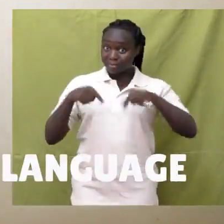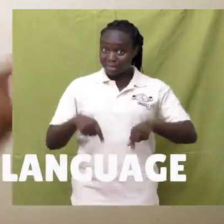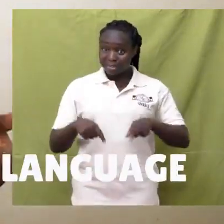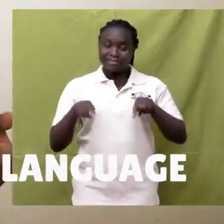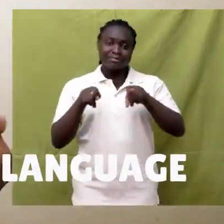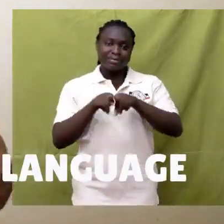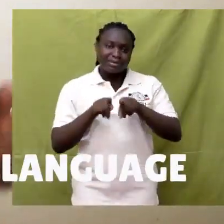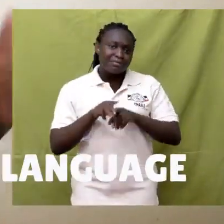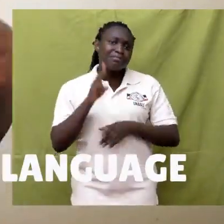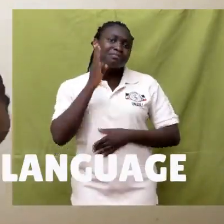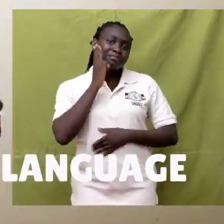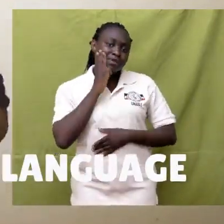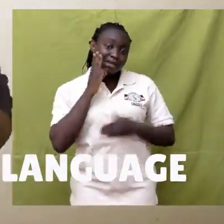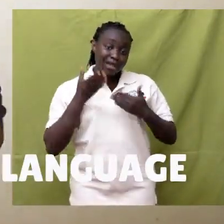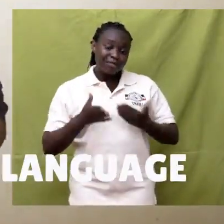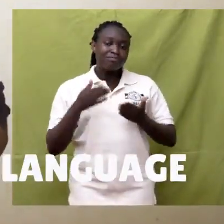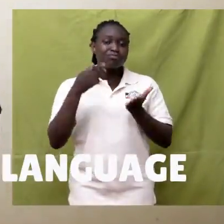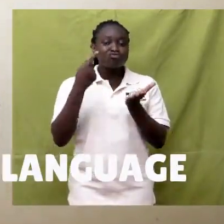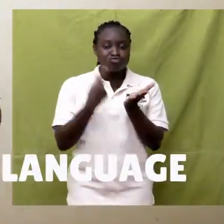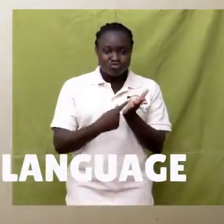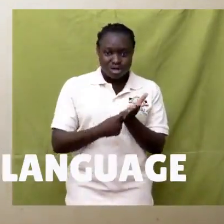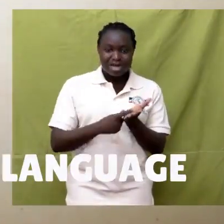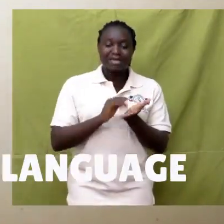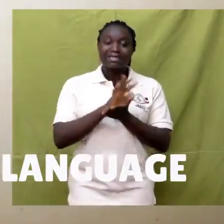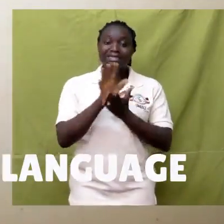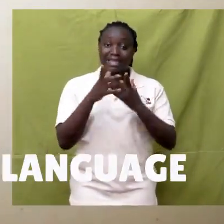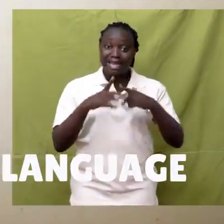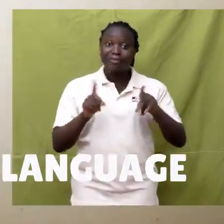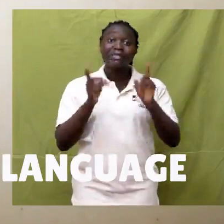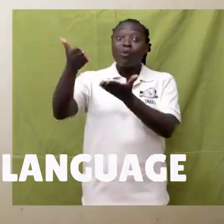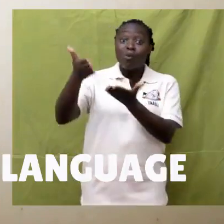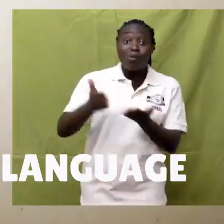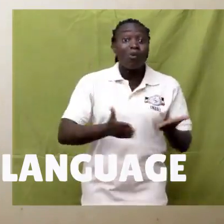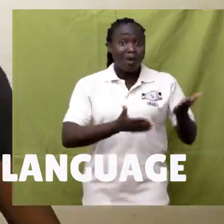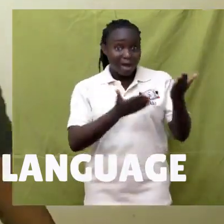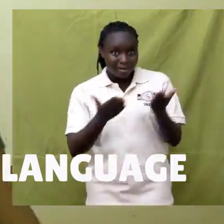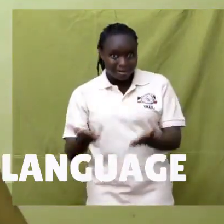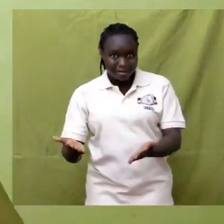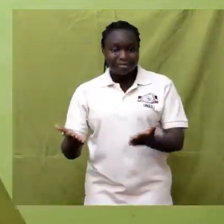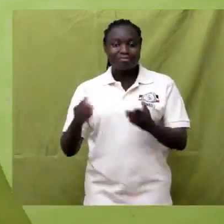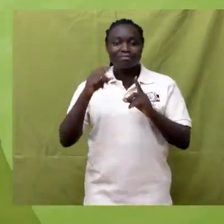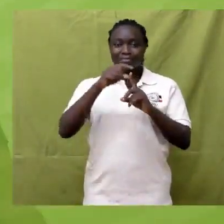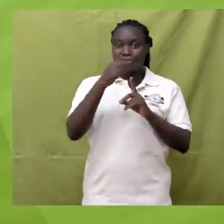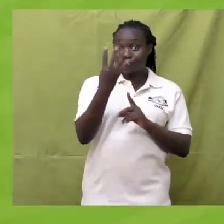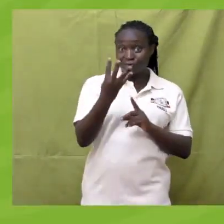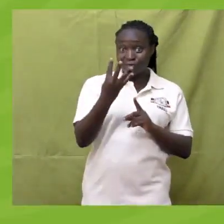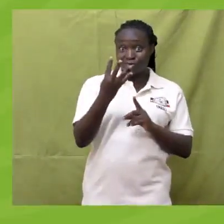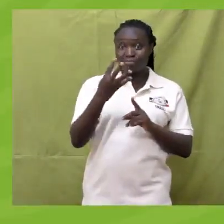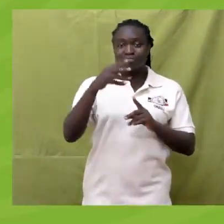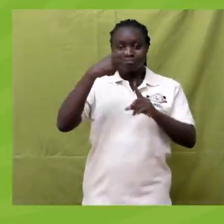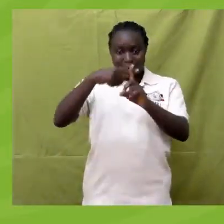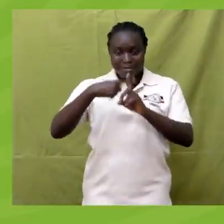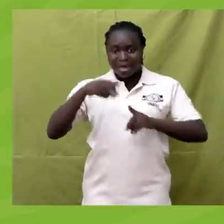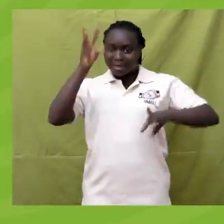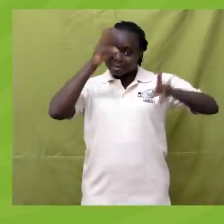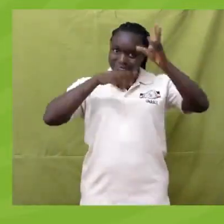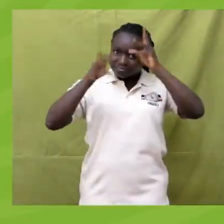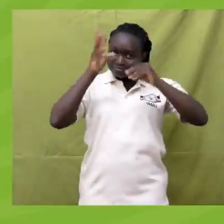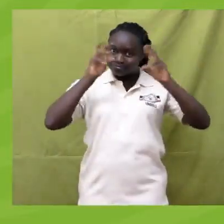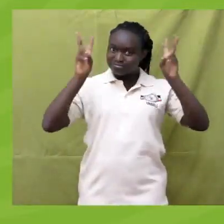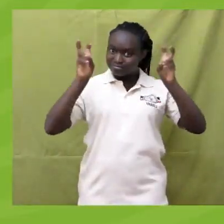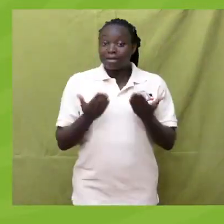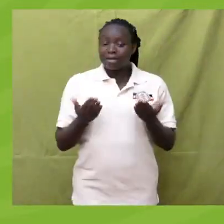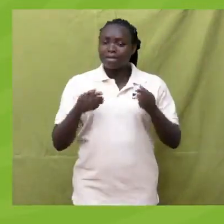Mili for Uganda Sign Language Interpreter. Welcome to the P4Math lesson